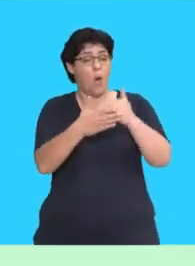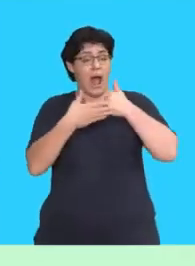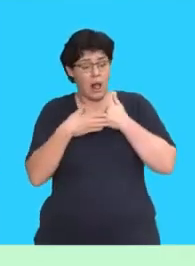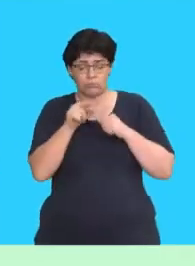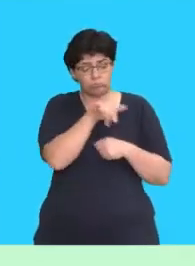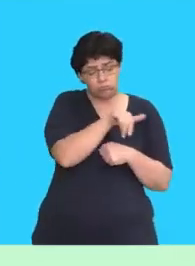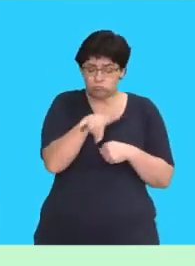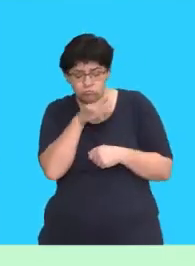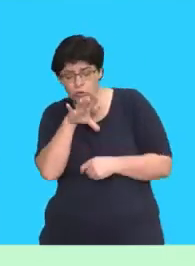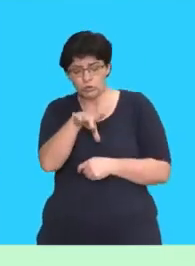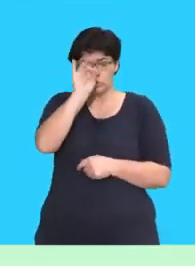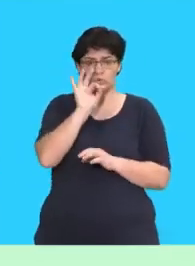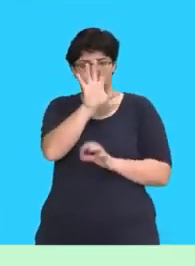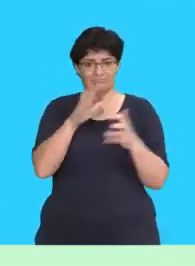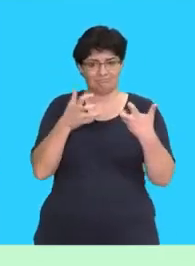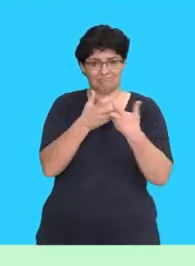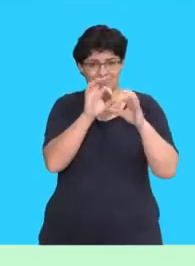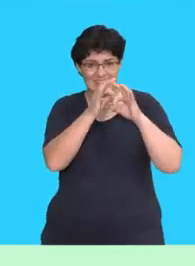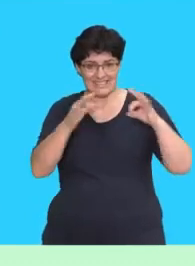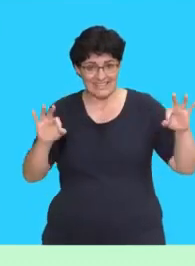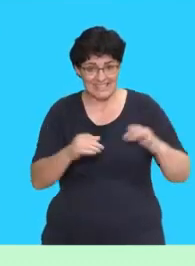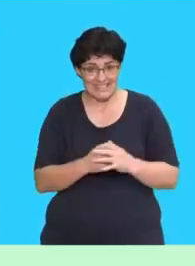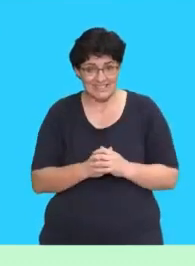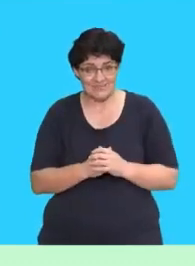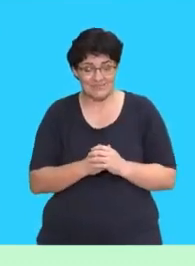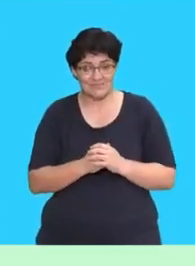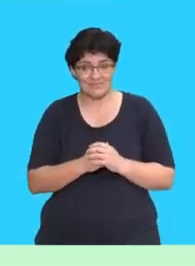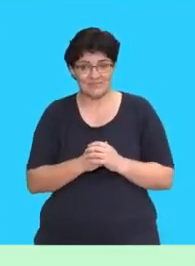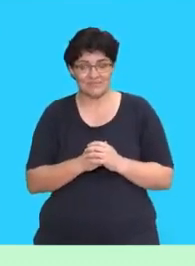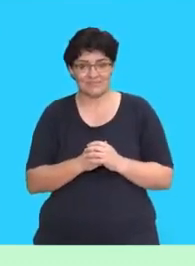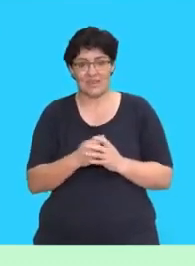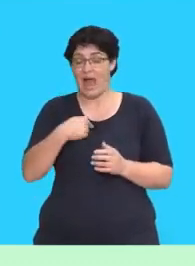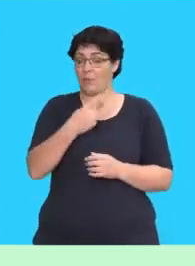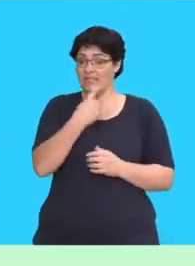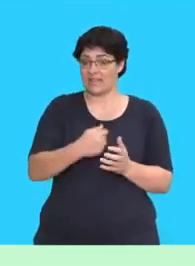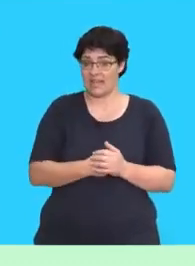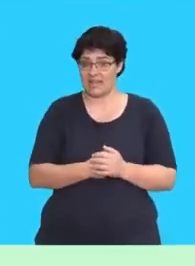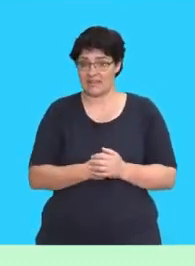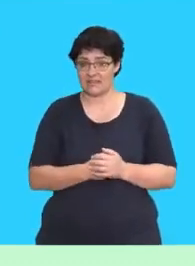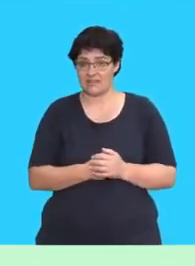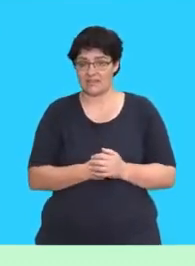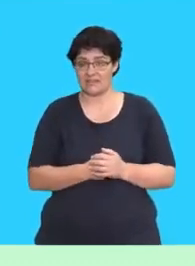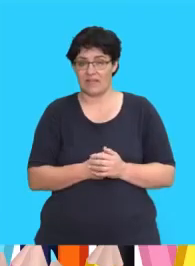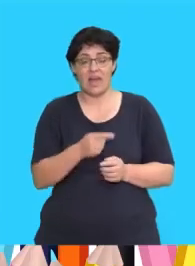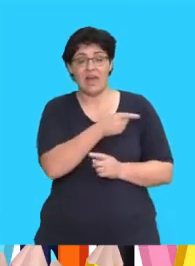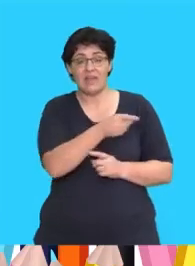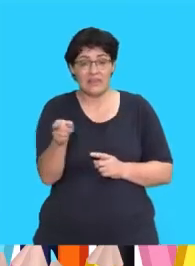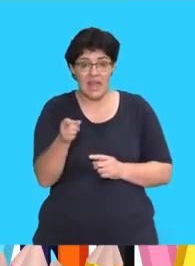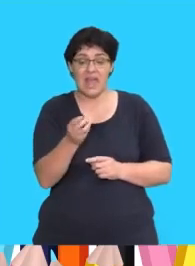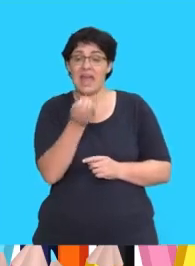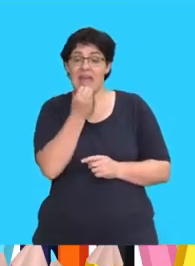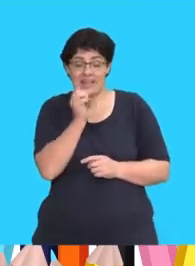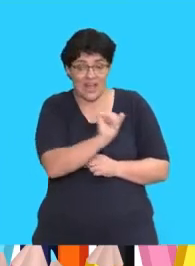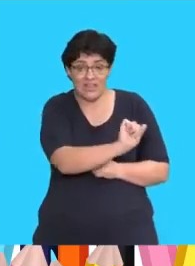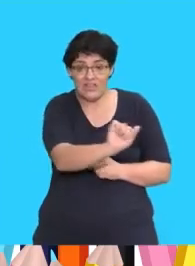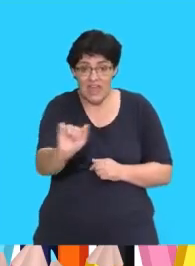You must help me choose the correct pronoun to use in these sentences. I will say, They